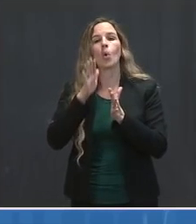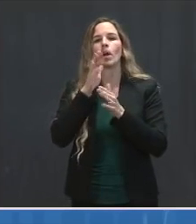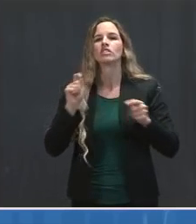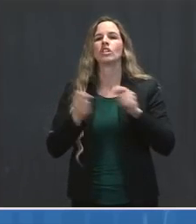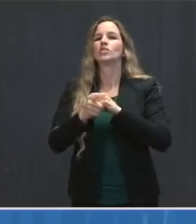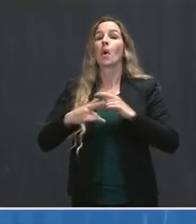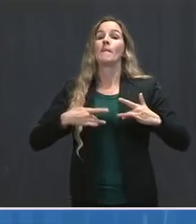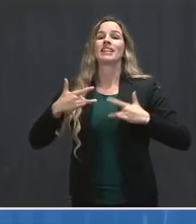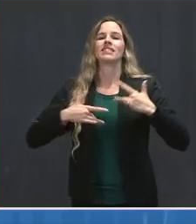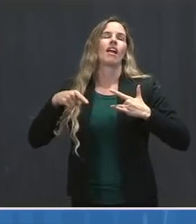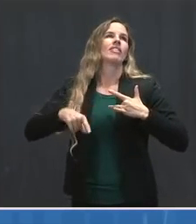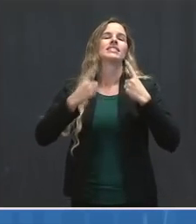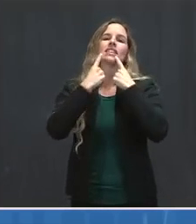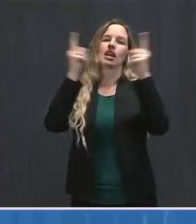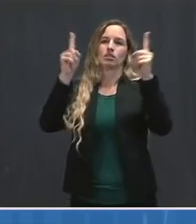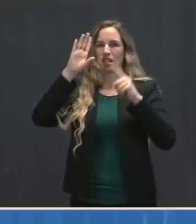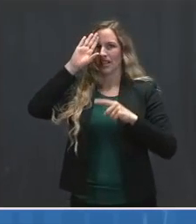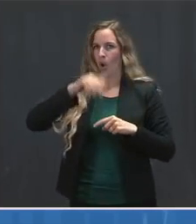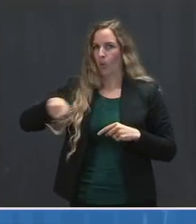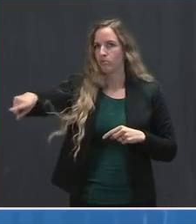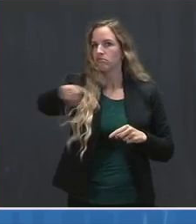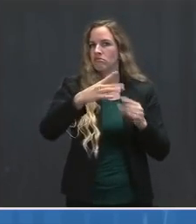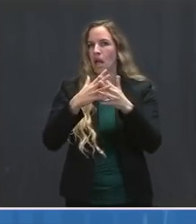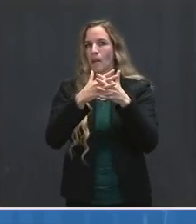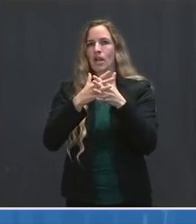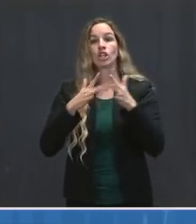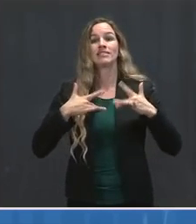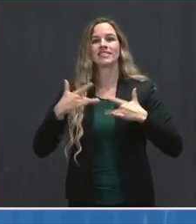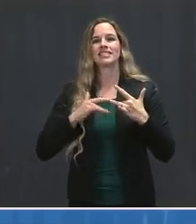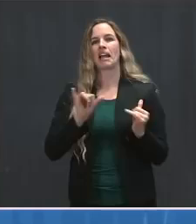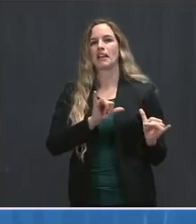this announcement. And I think many Americans hopefully will be as well.